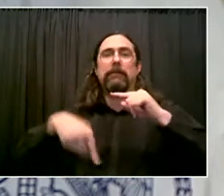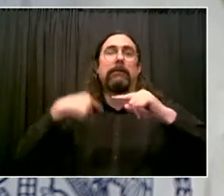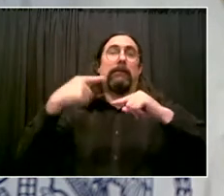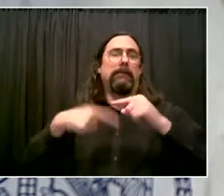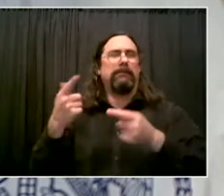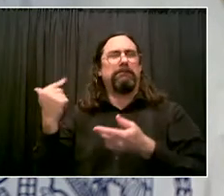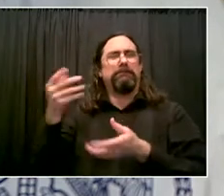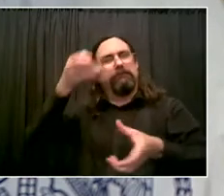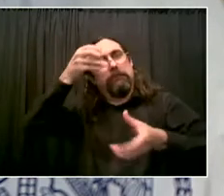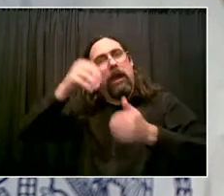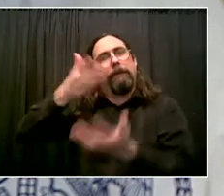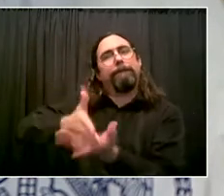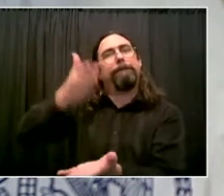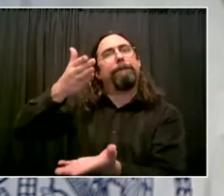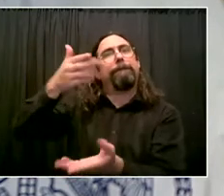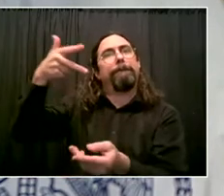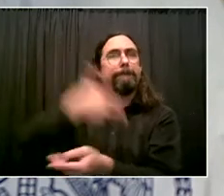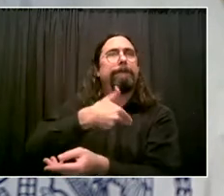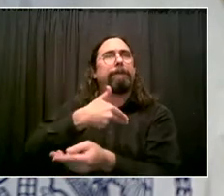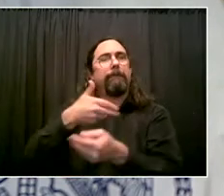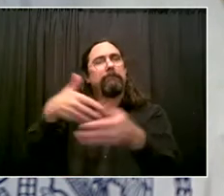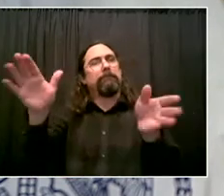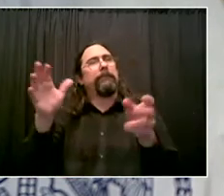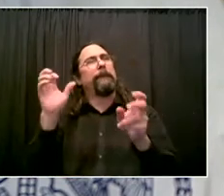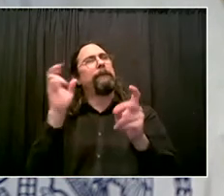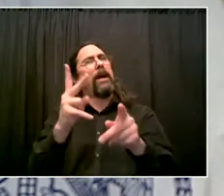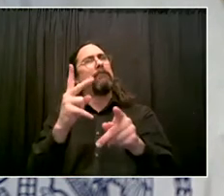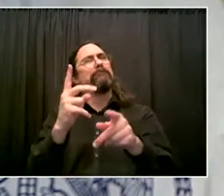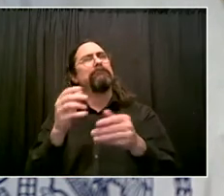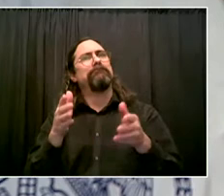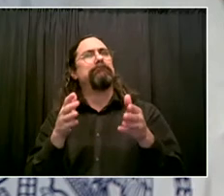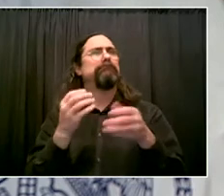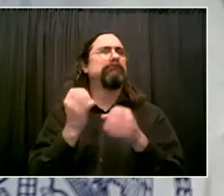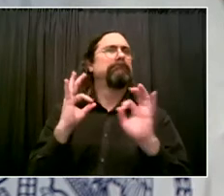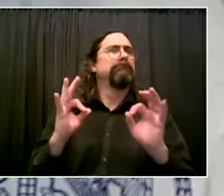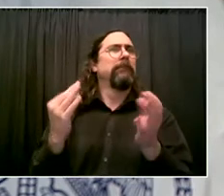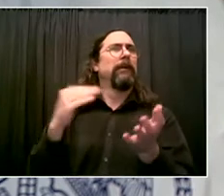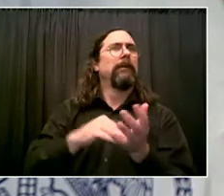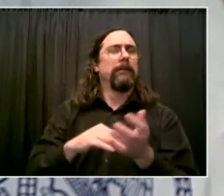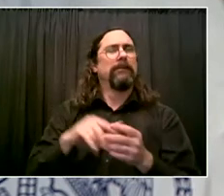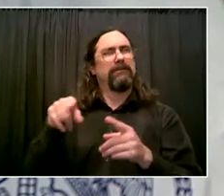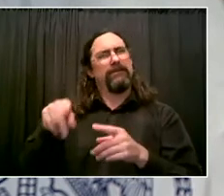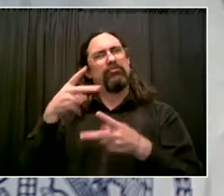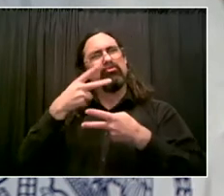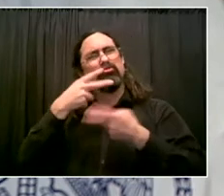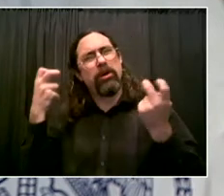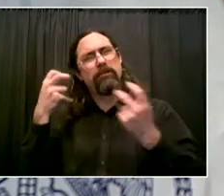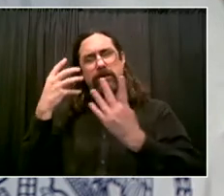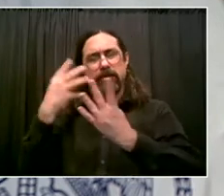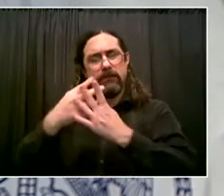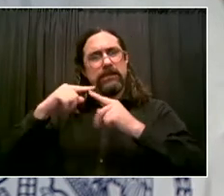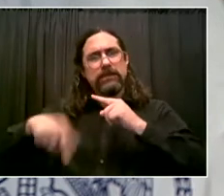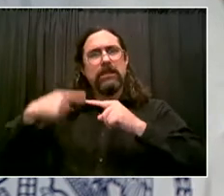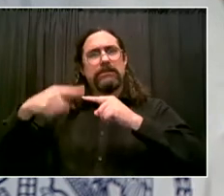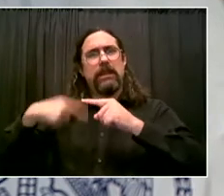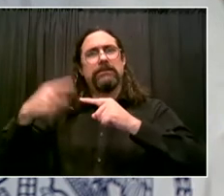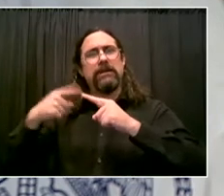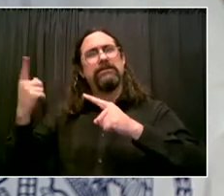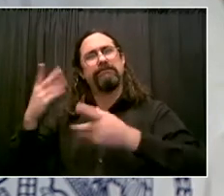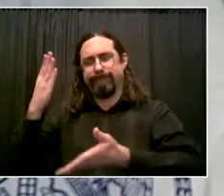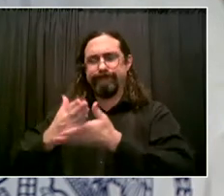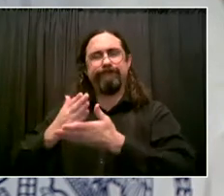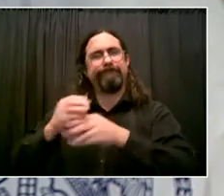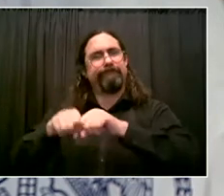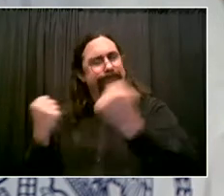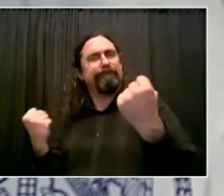are very, very frequently the victims of gun violence and too frequently the perpetrators of gun violence, because